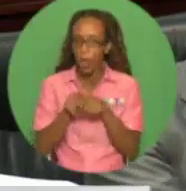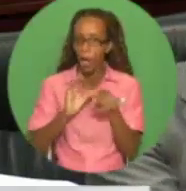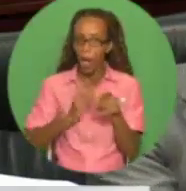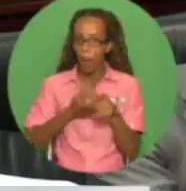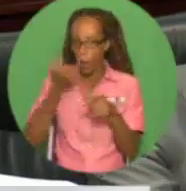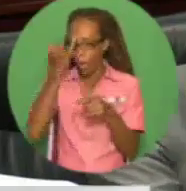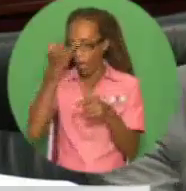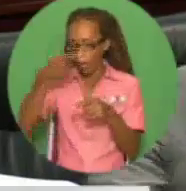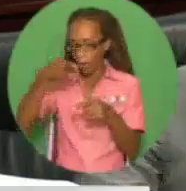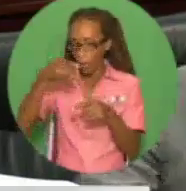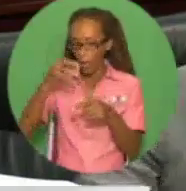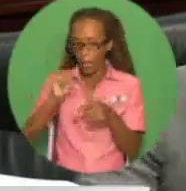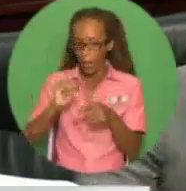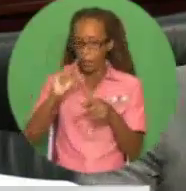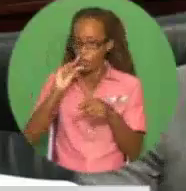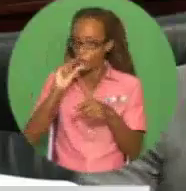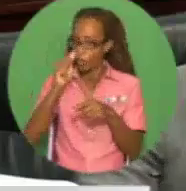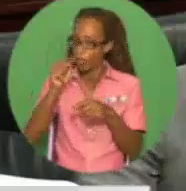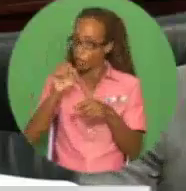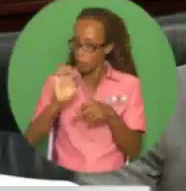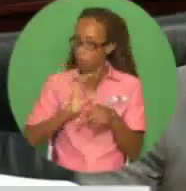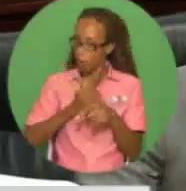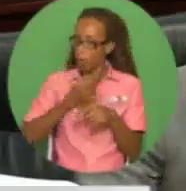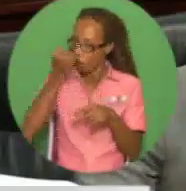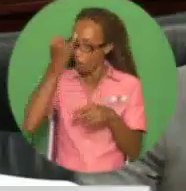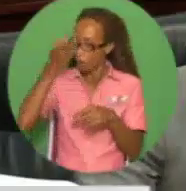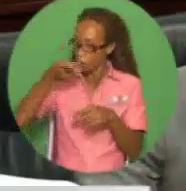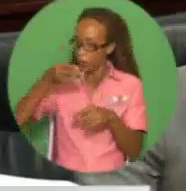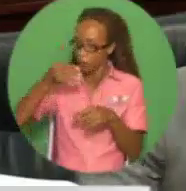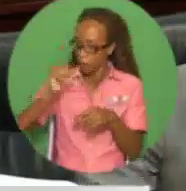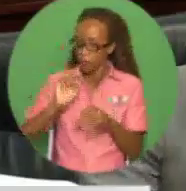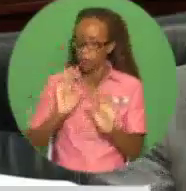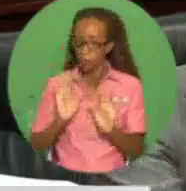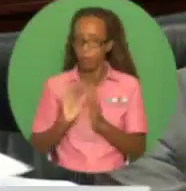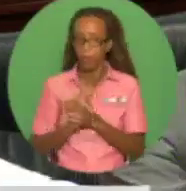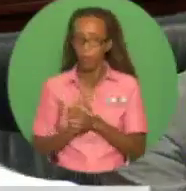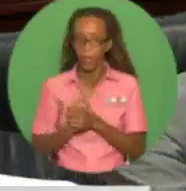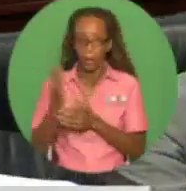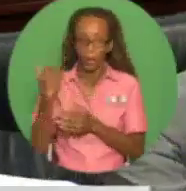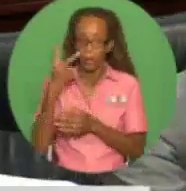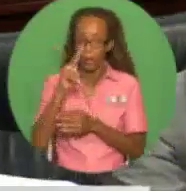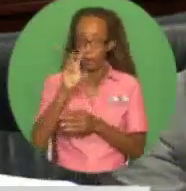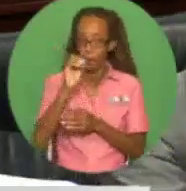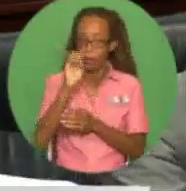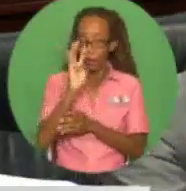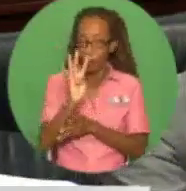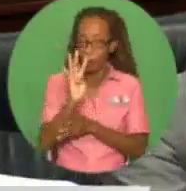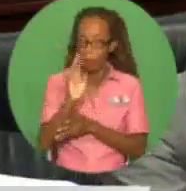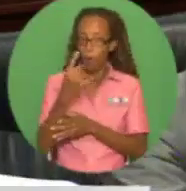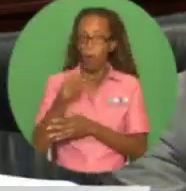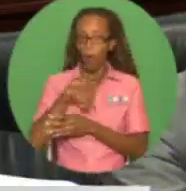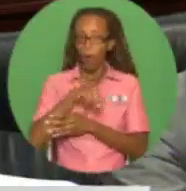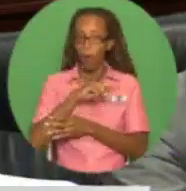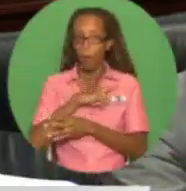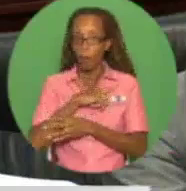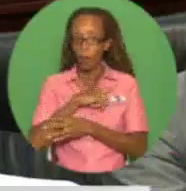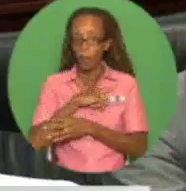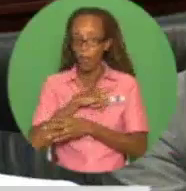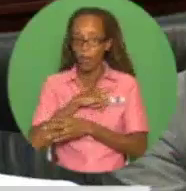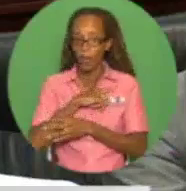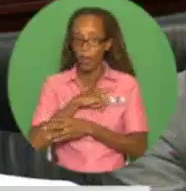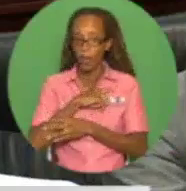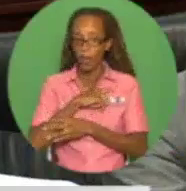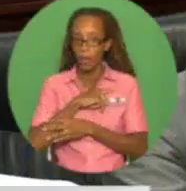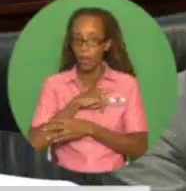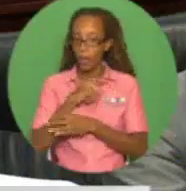tertiary education to Trinidad and Tobago. In 2004, we increased access to